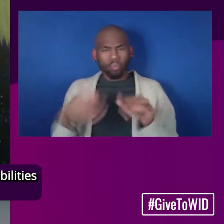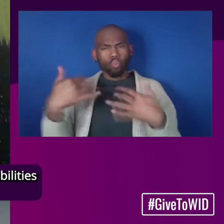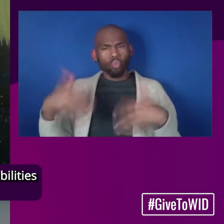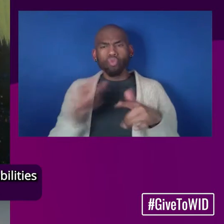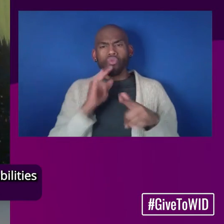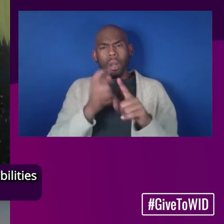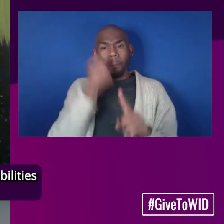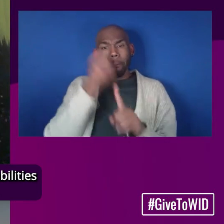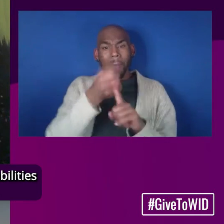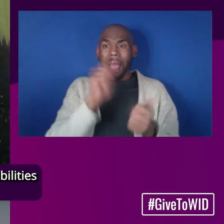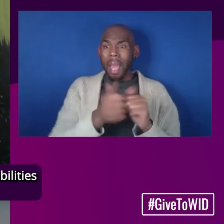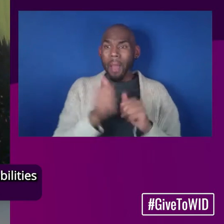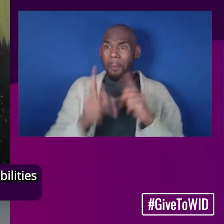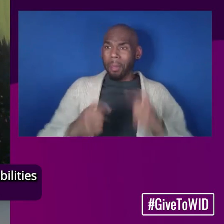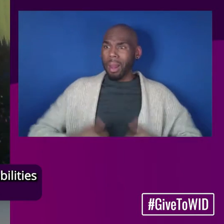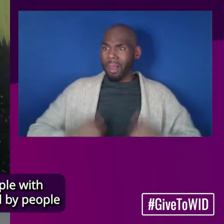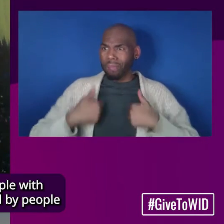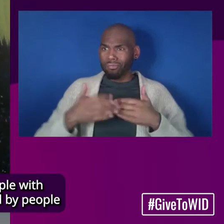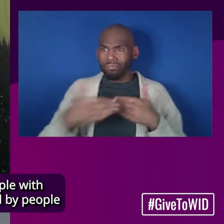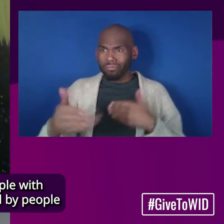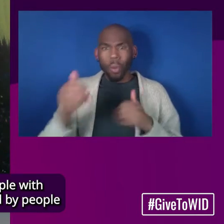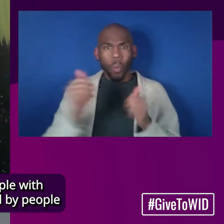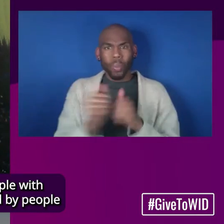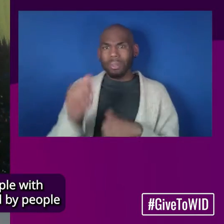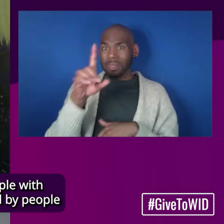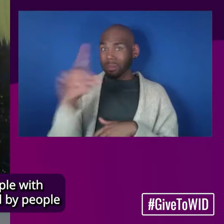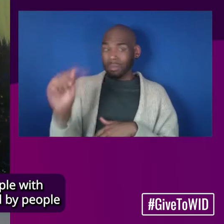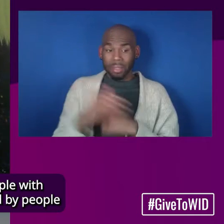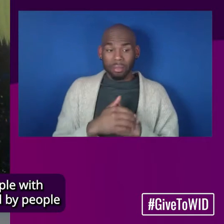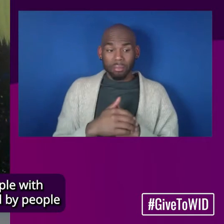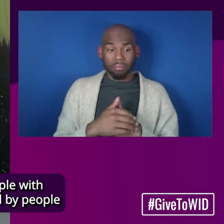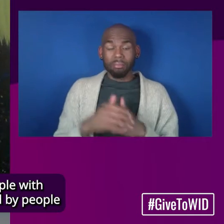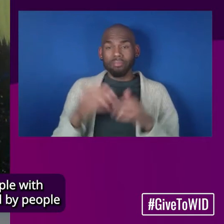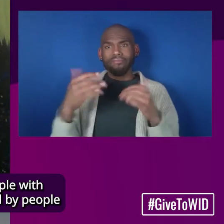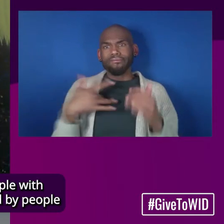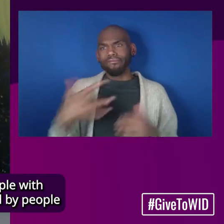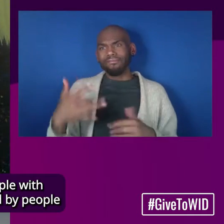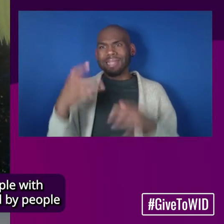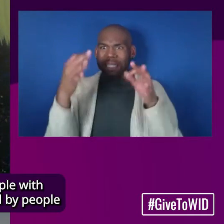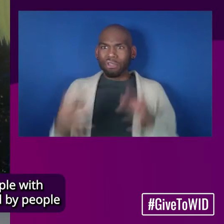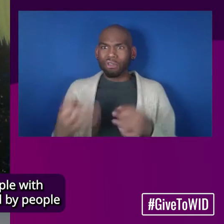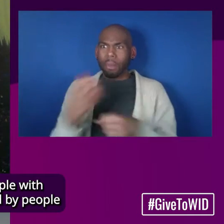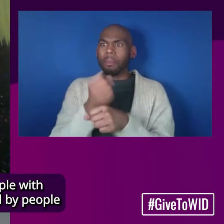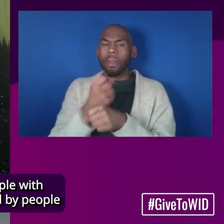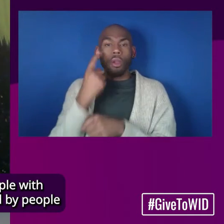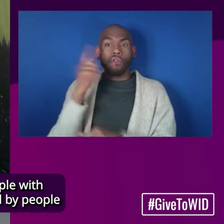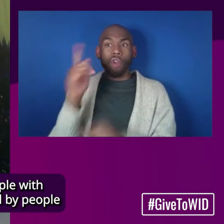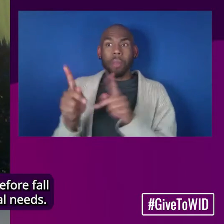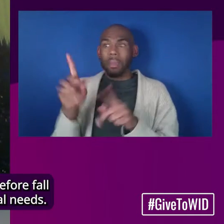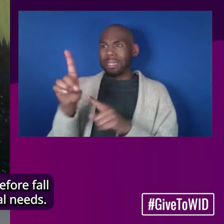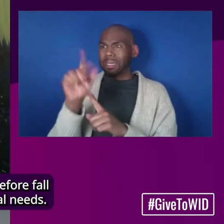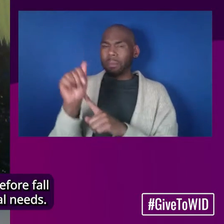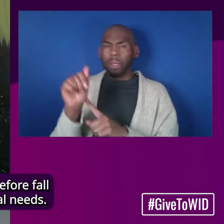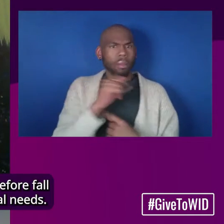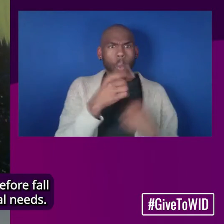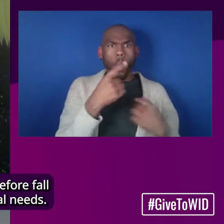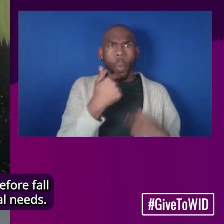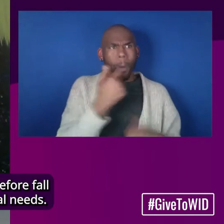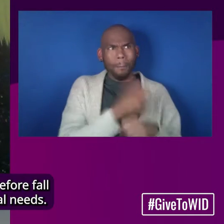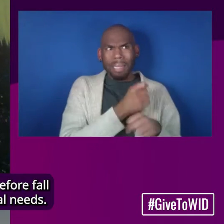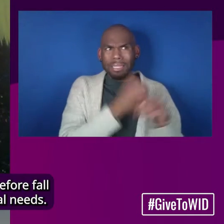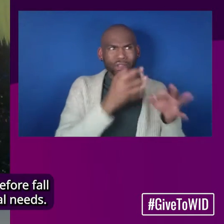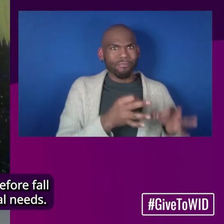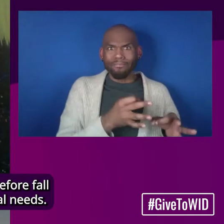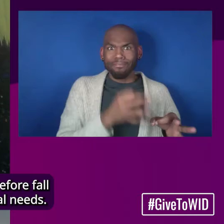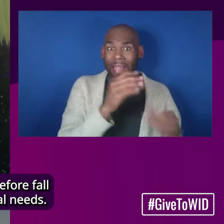people with disabilities live our lives. Often, decisions for people with disabilities are not created by people with disabilities,